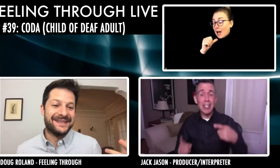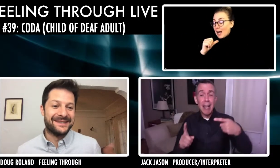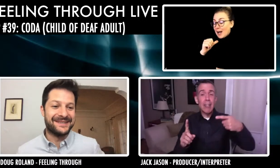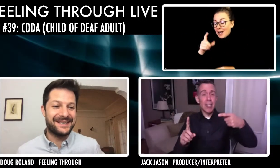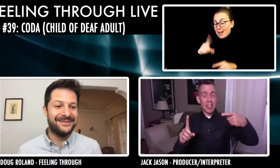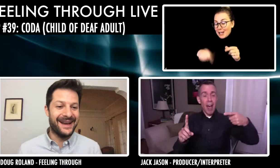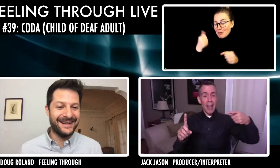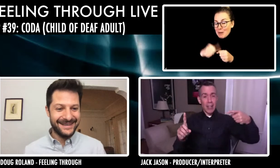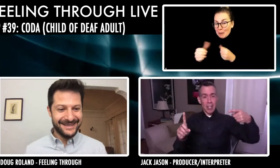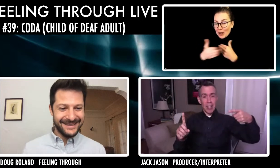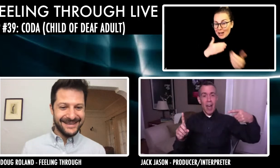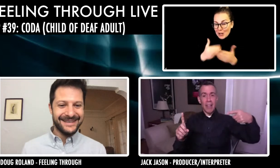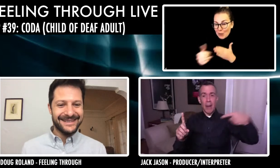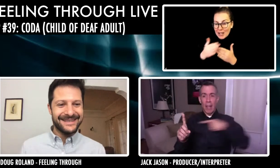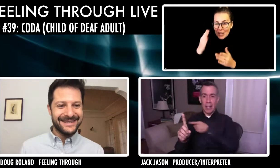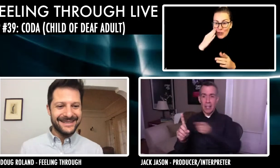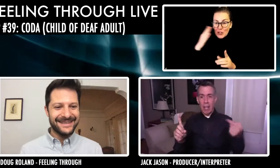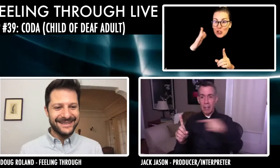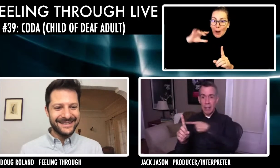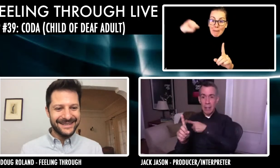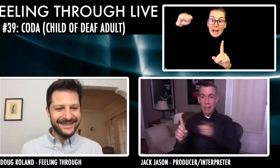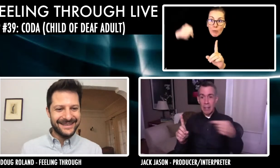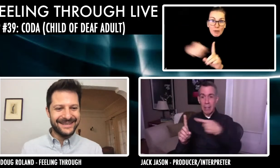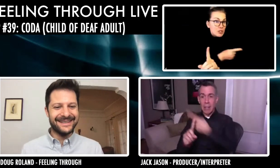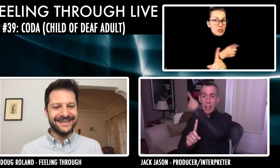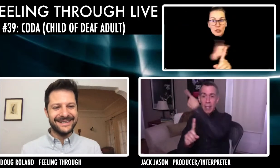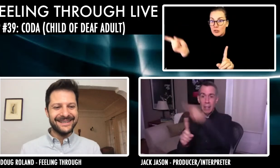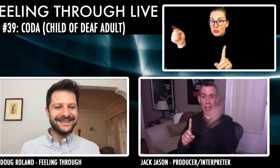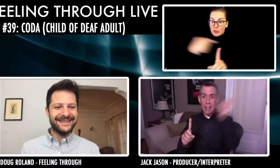anyway. So there's a sign that I'm like, this, I'm like,